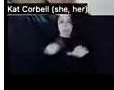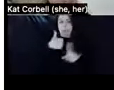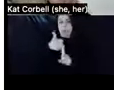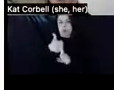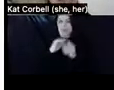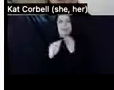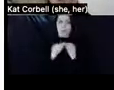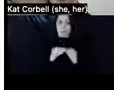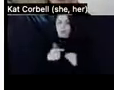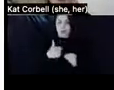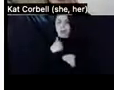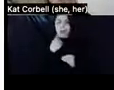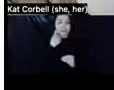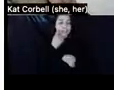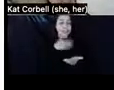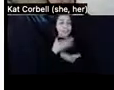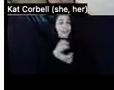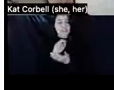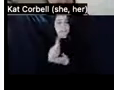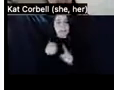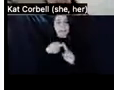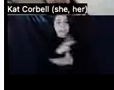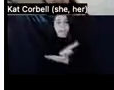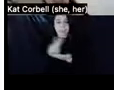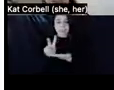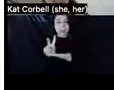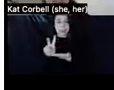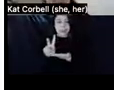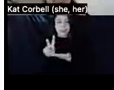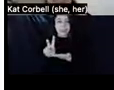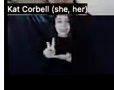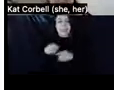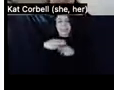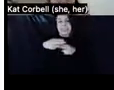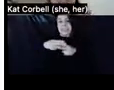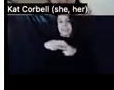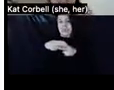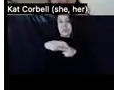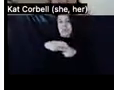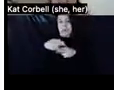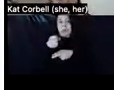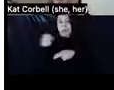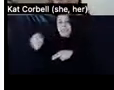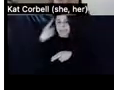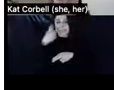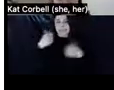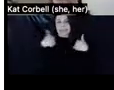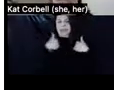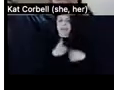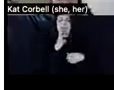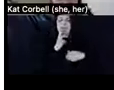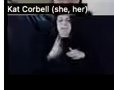temporary placements because I had a flood that took over a year of building up because my landlord did not want to fix it.